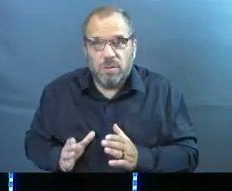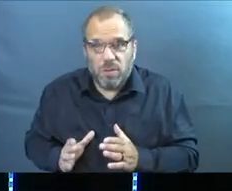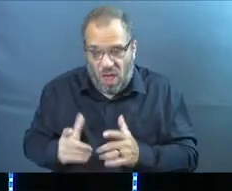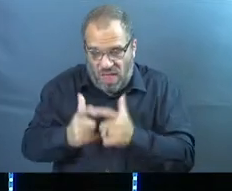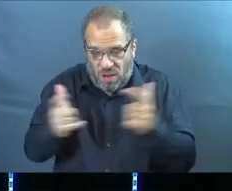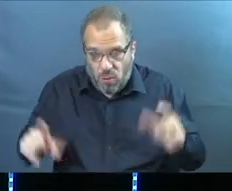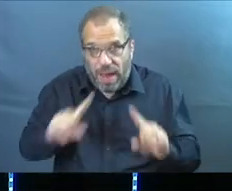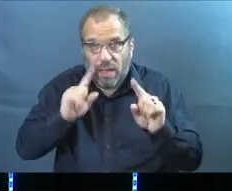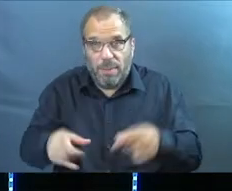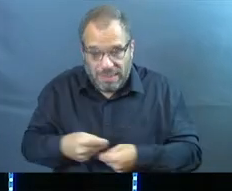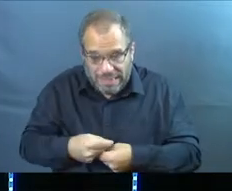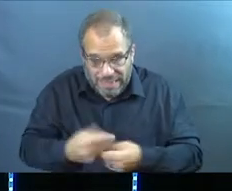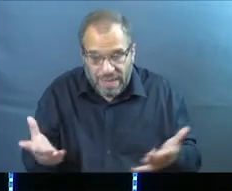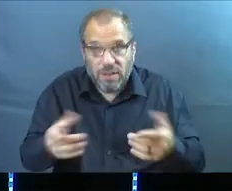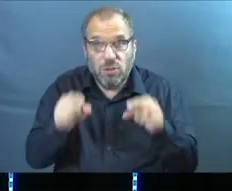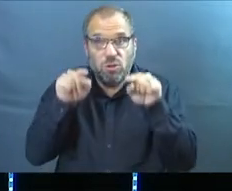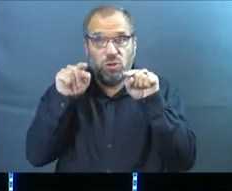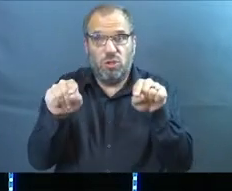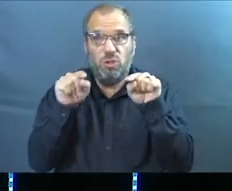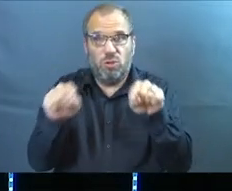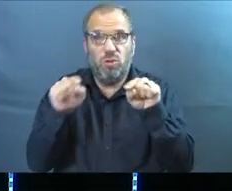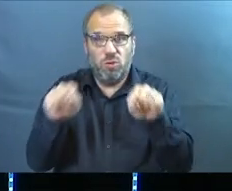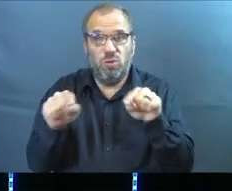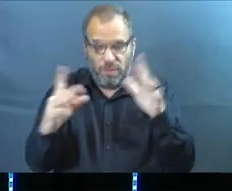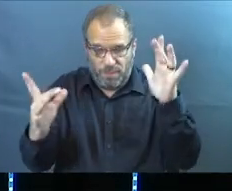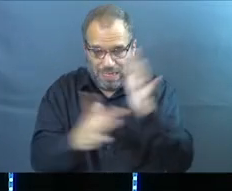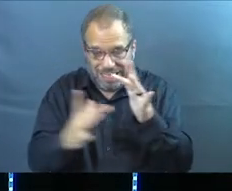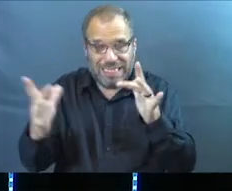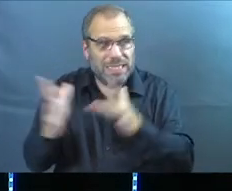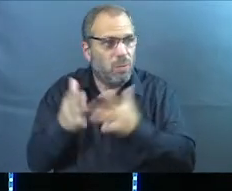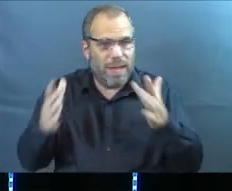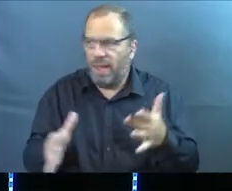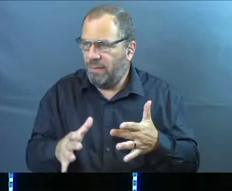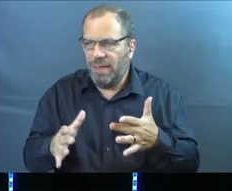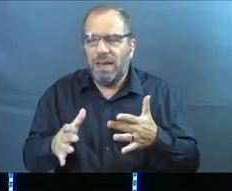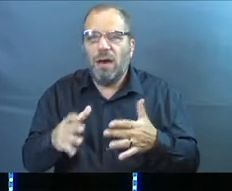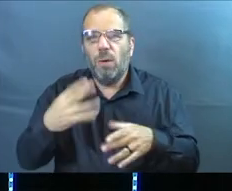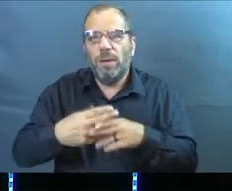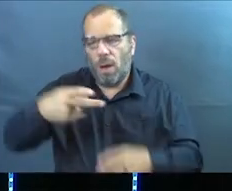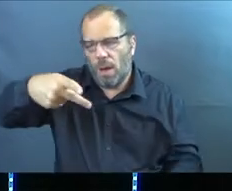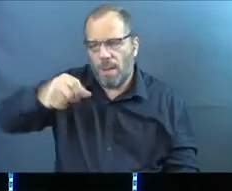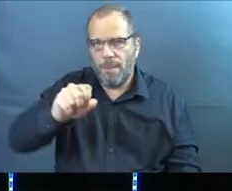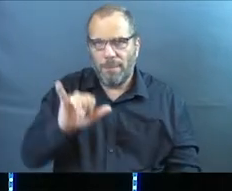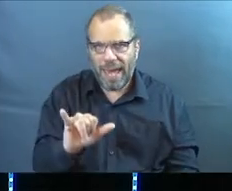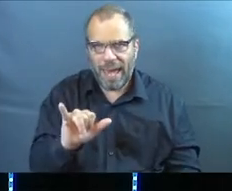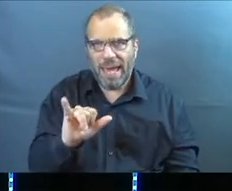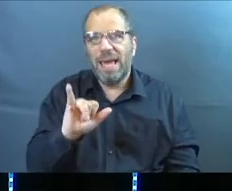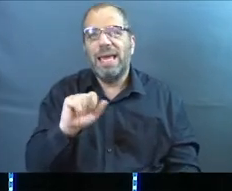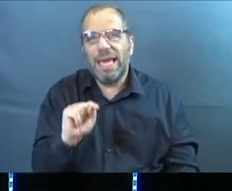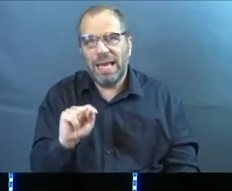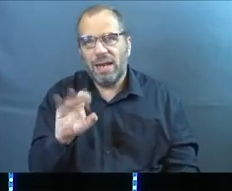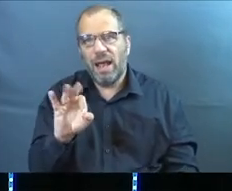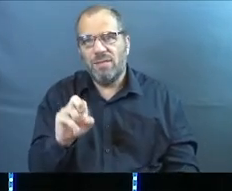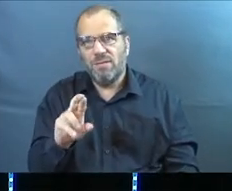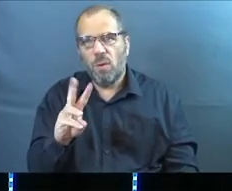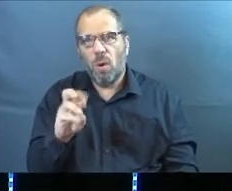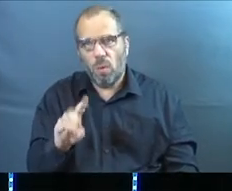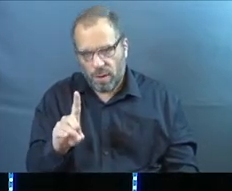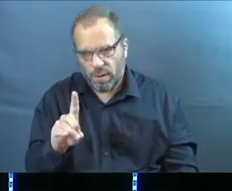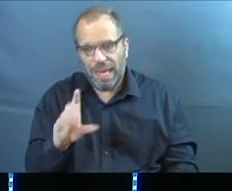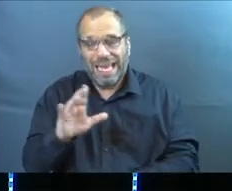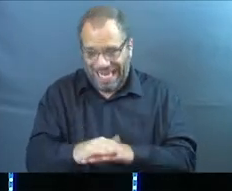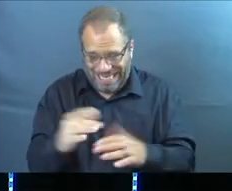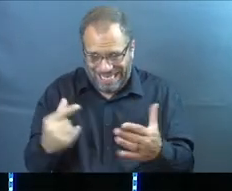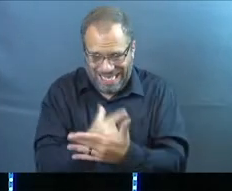great commission has been given to you. It's Jesus' version of paying it forward. It says the grace of God and the